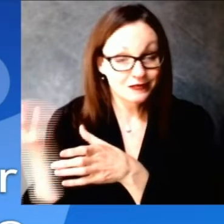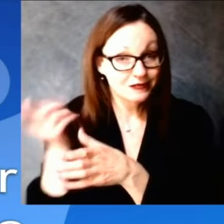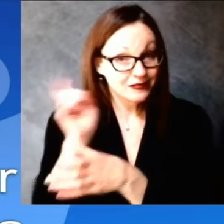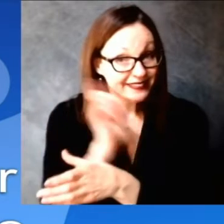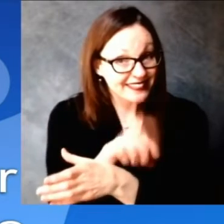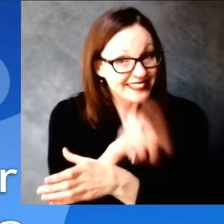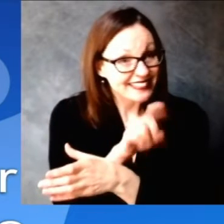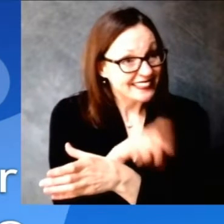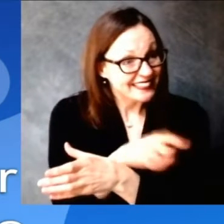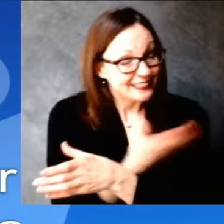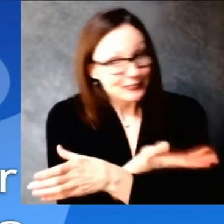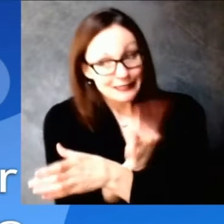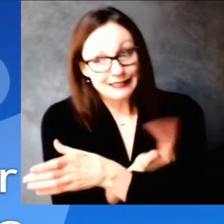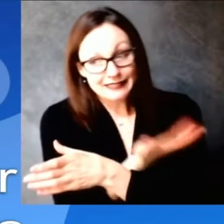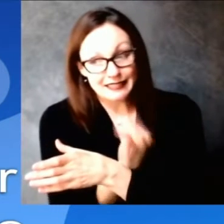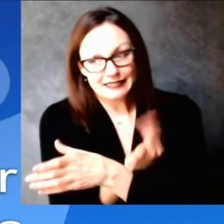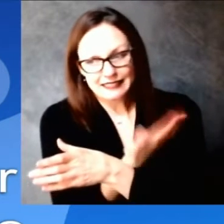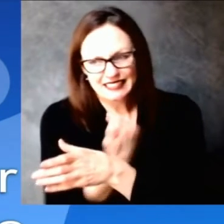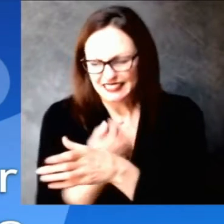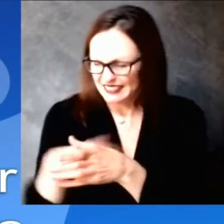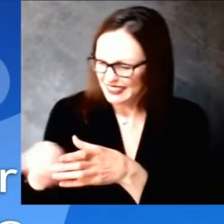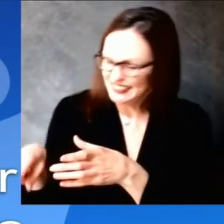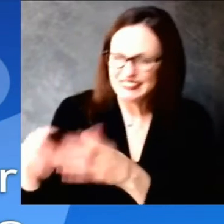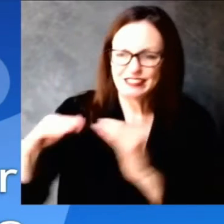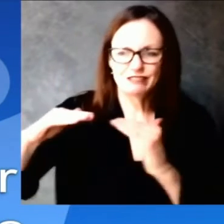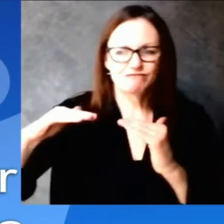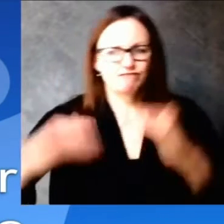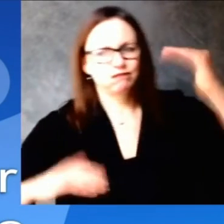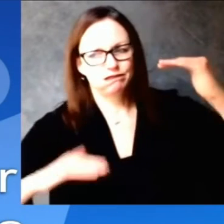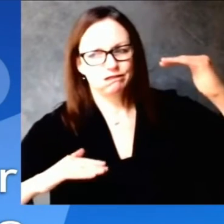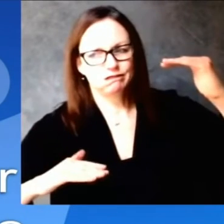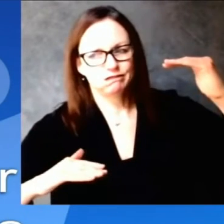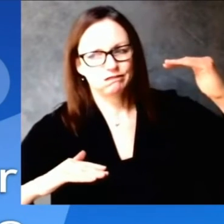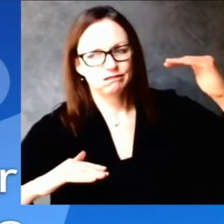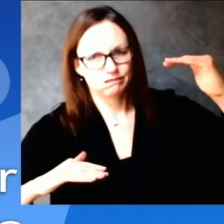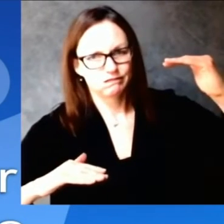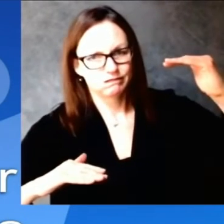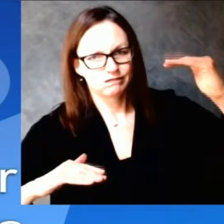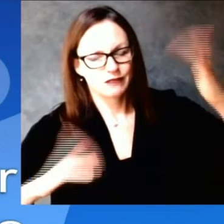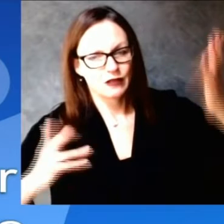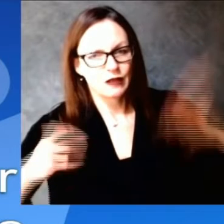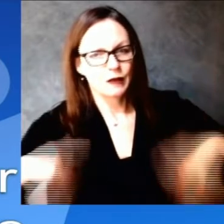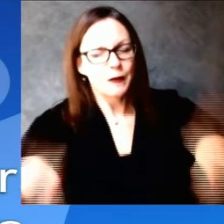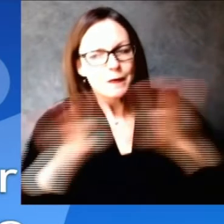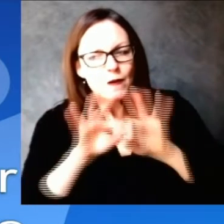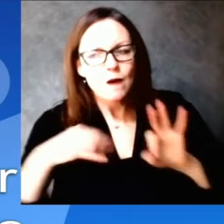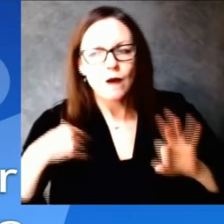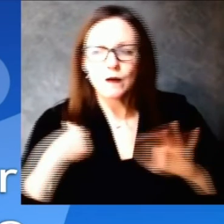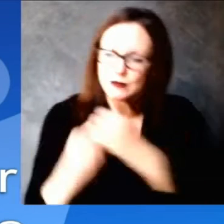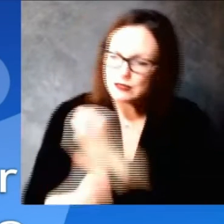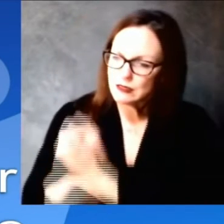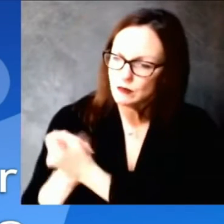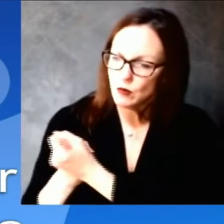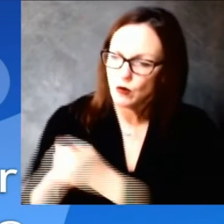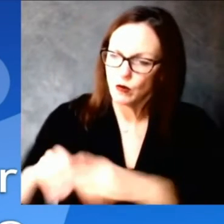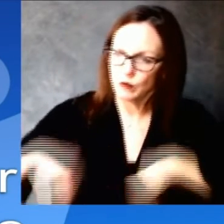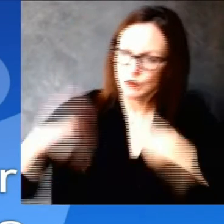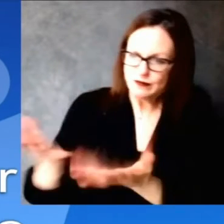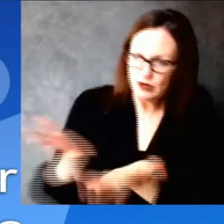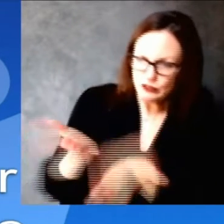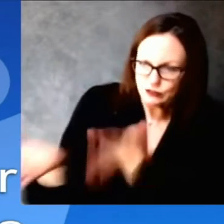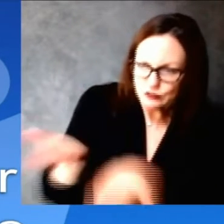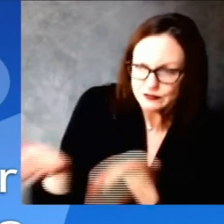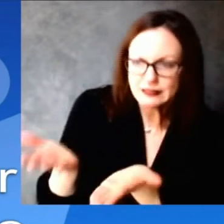vaccine to vaccinators that are serving the very groups that dhs is trying to prioritize and do you think you might rethink